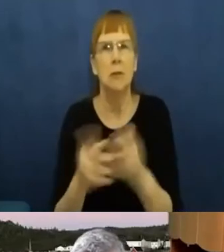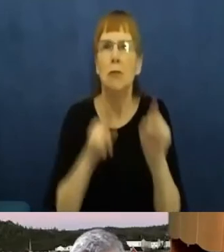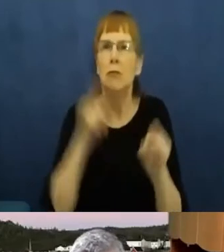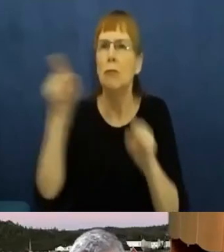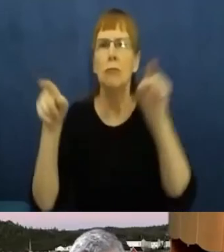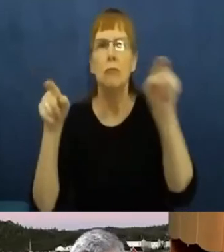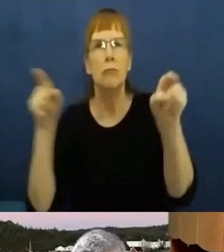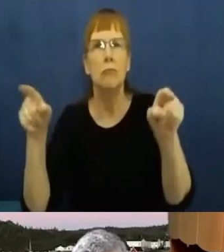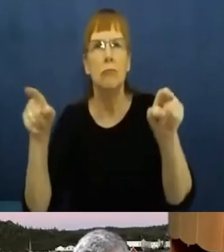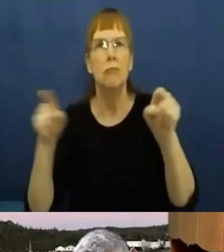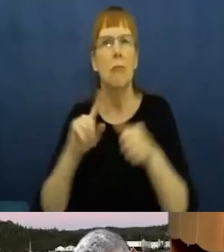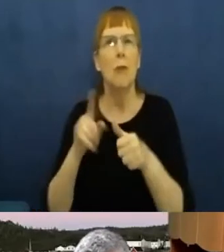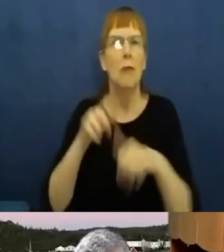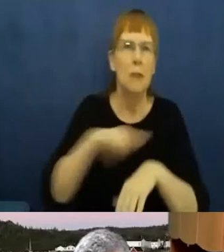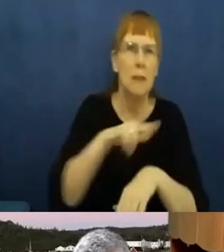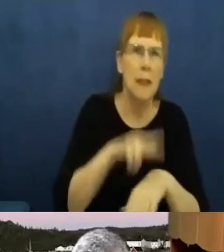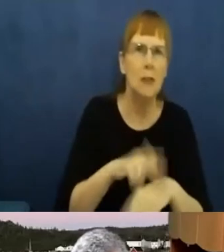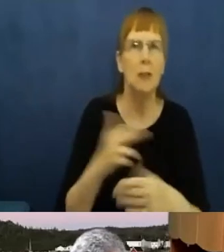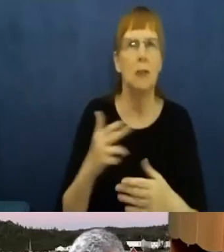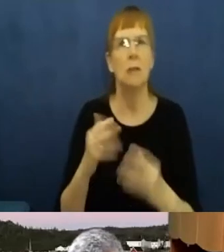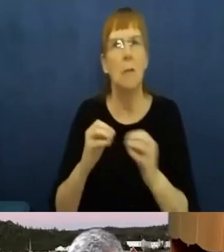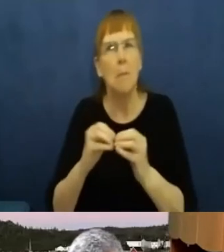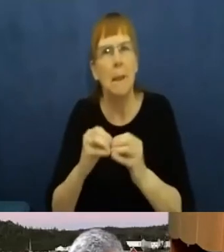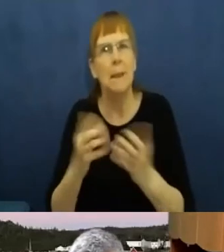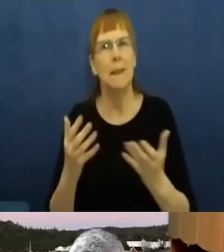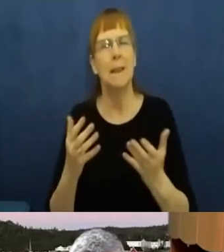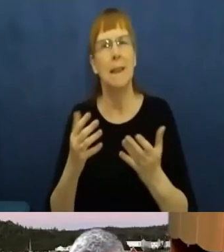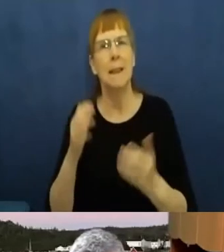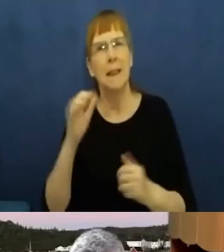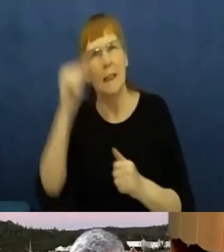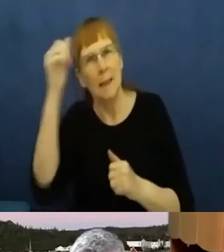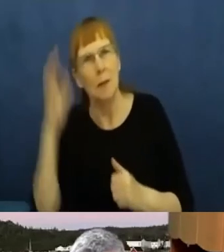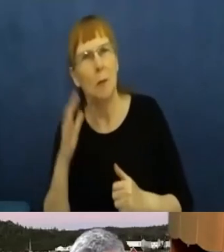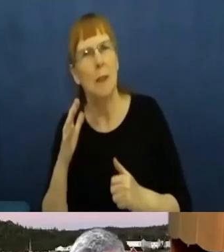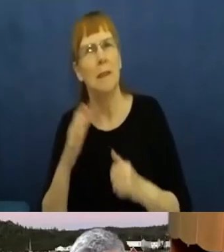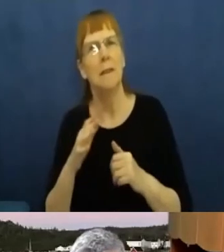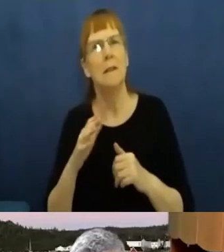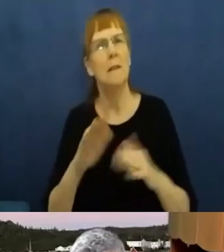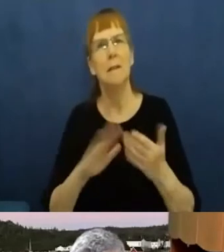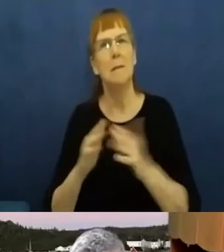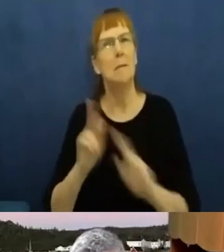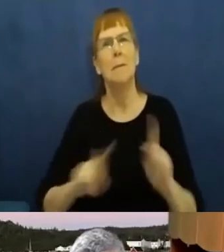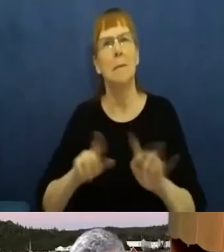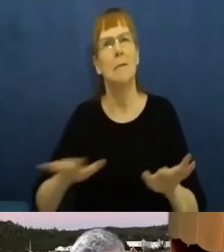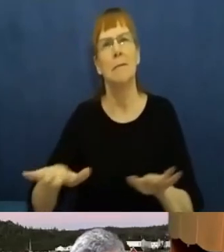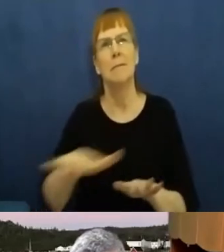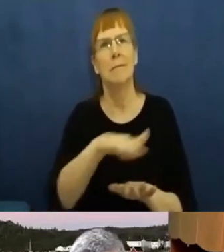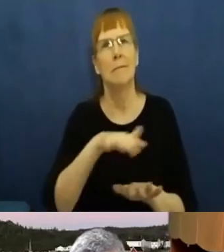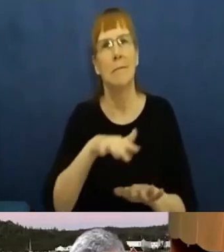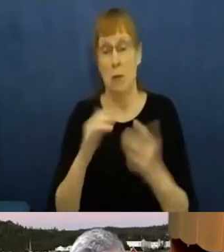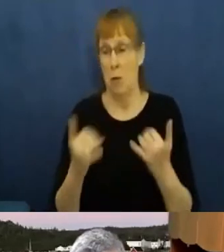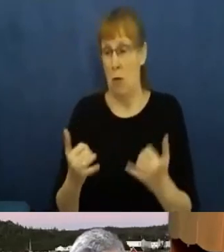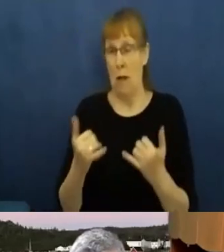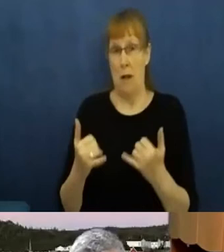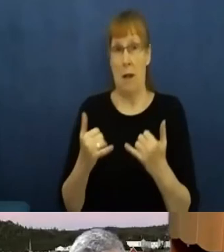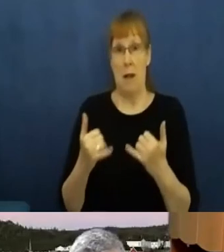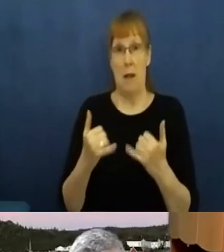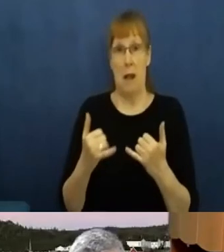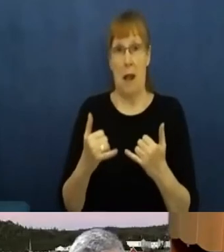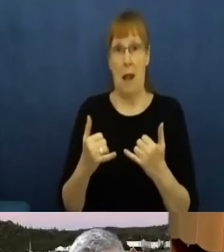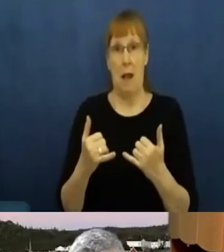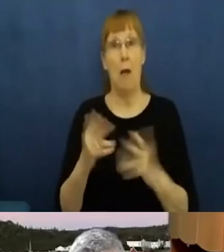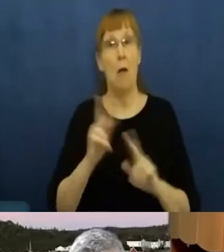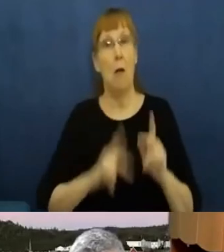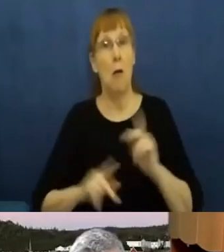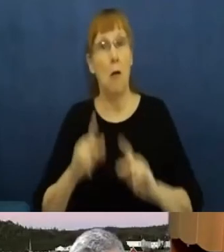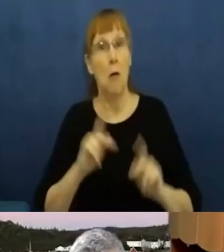and as provinces are undergoing progressive deconfinement, as we're beginning to reopen, some First Nations communities across the